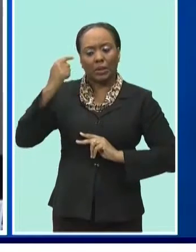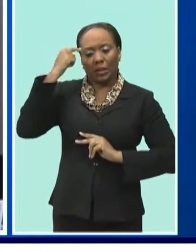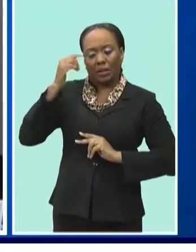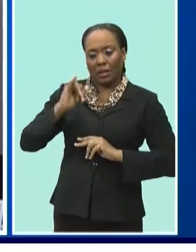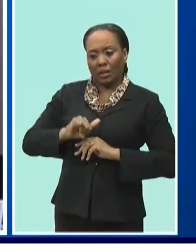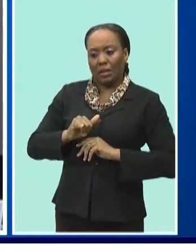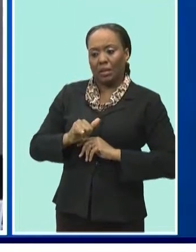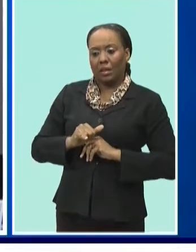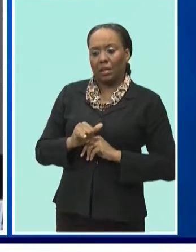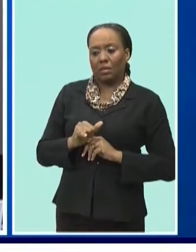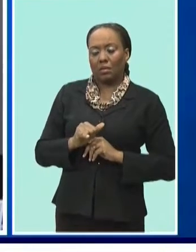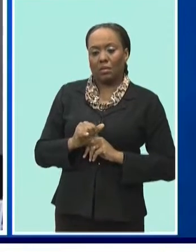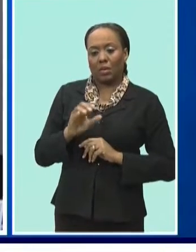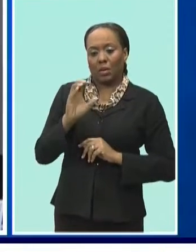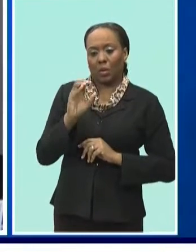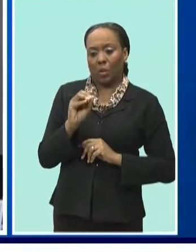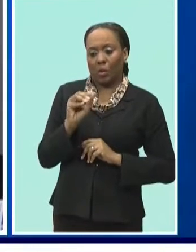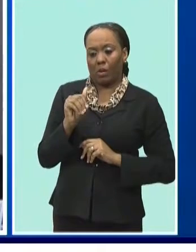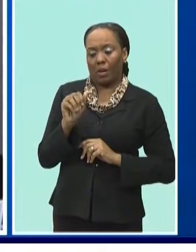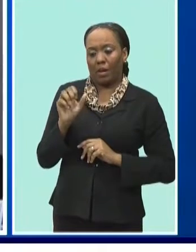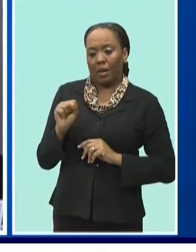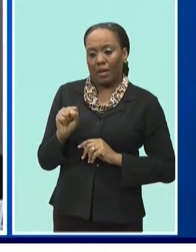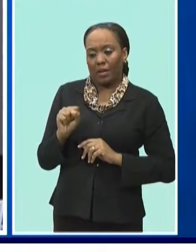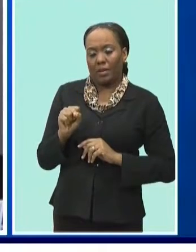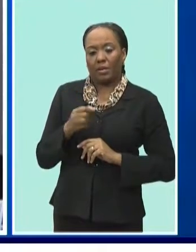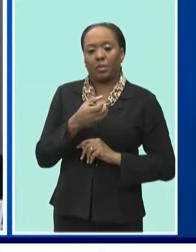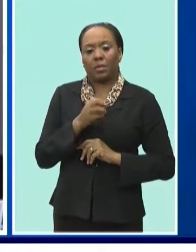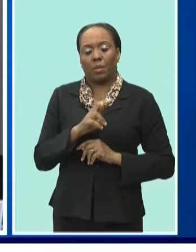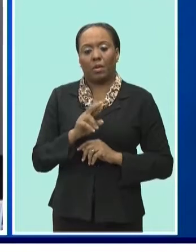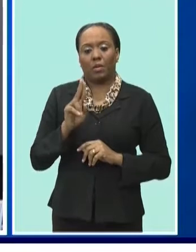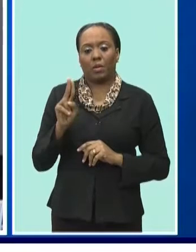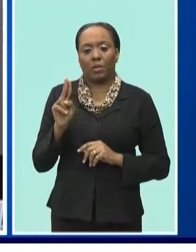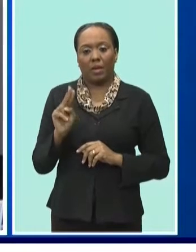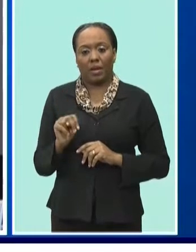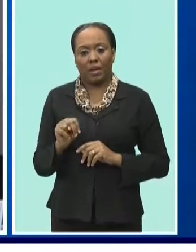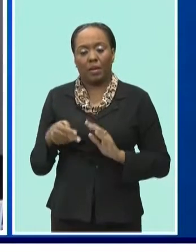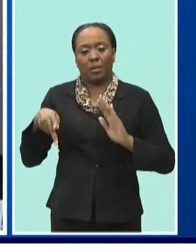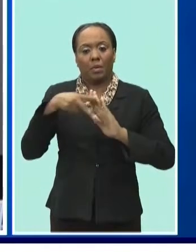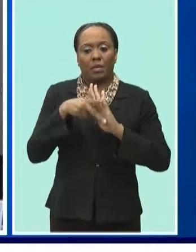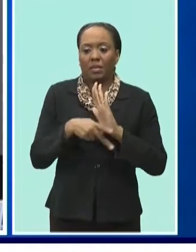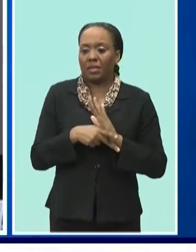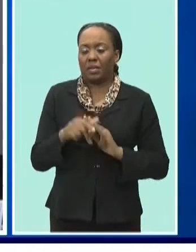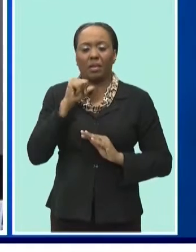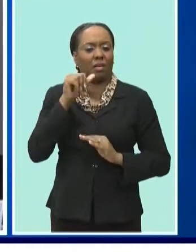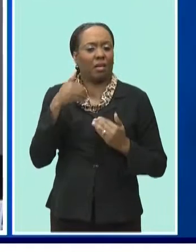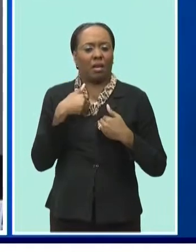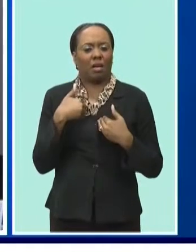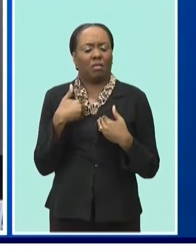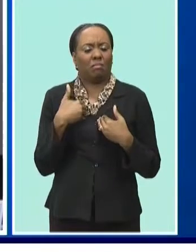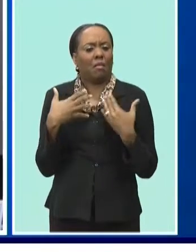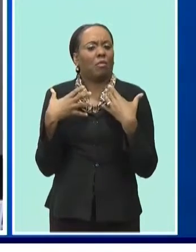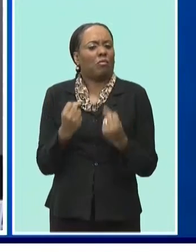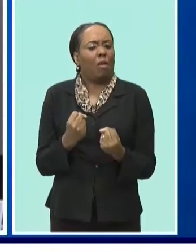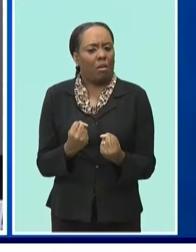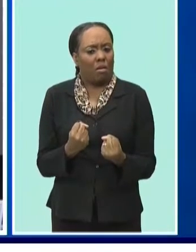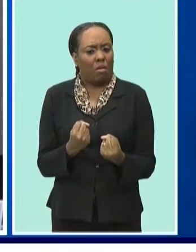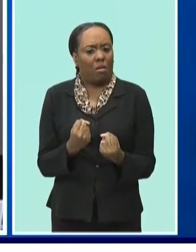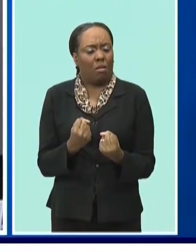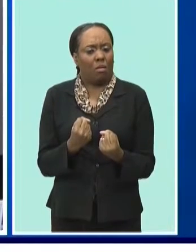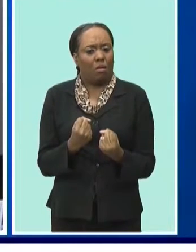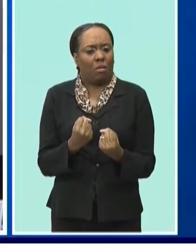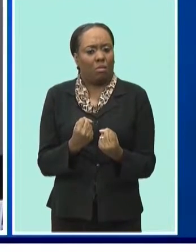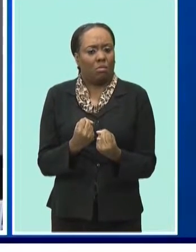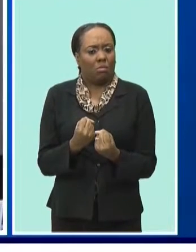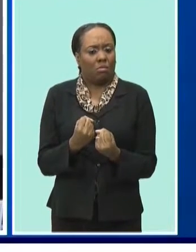American States or the Charter of the United Nations no longer has the force of rule of law. It has worn